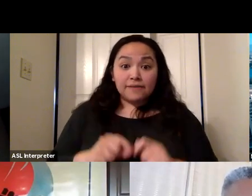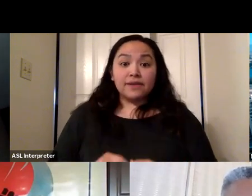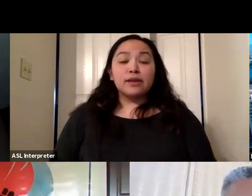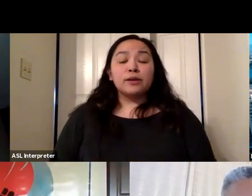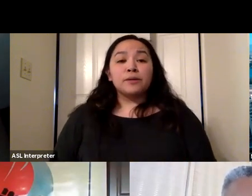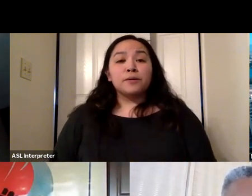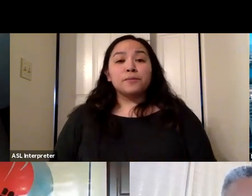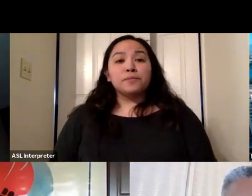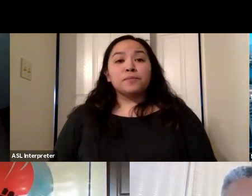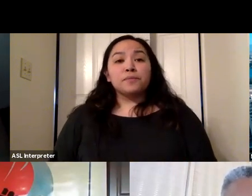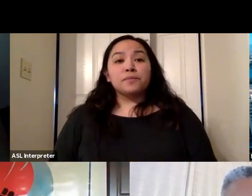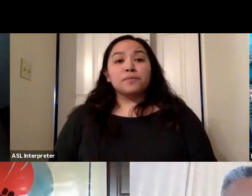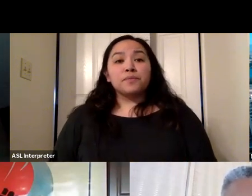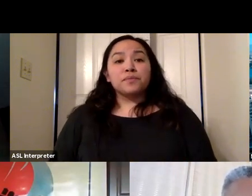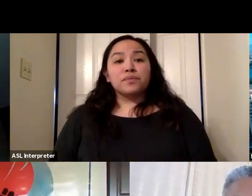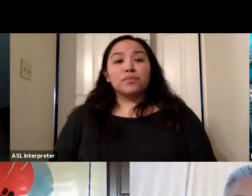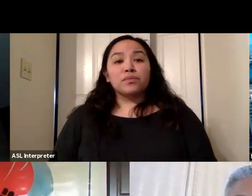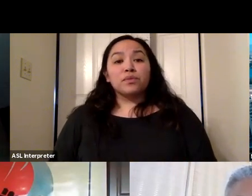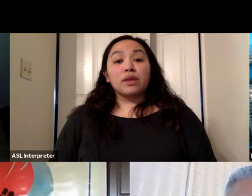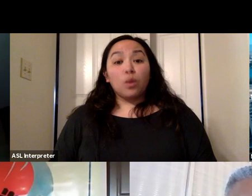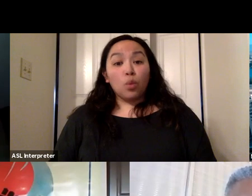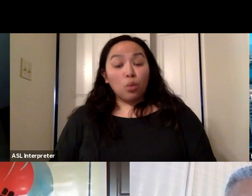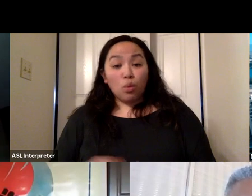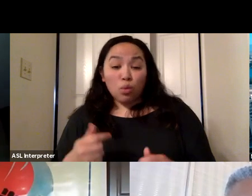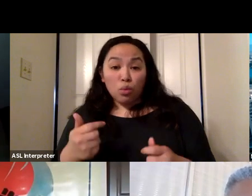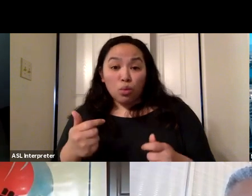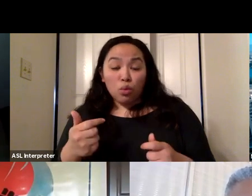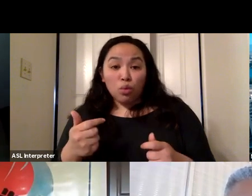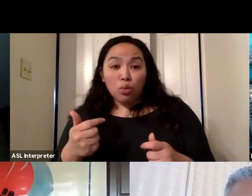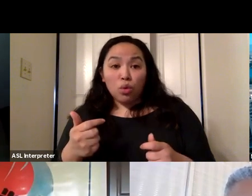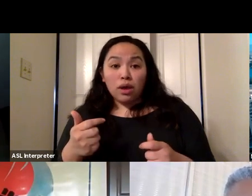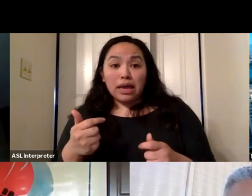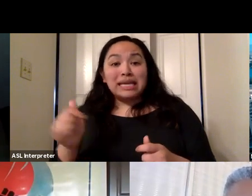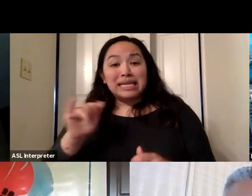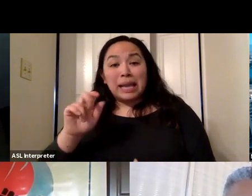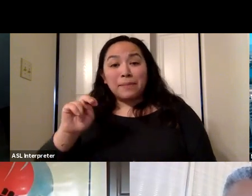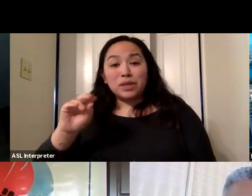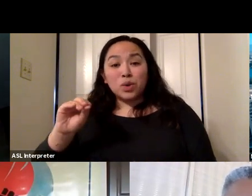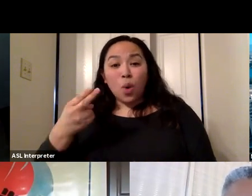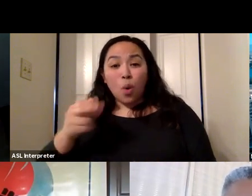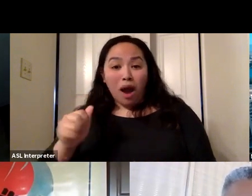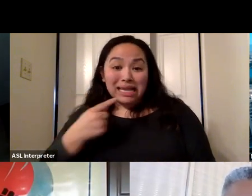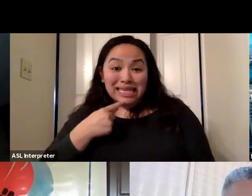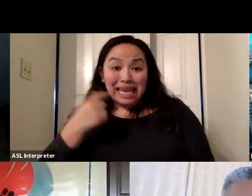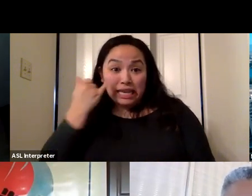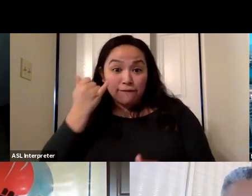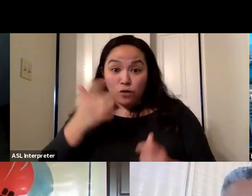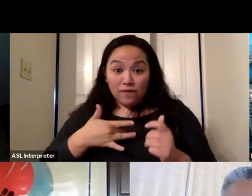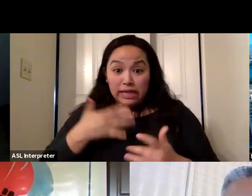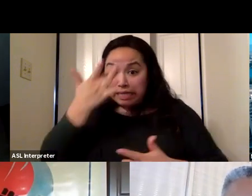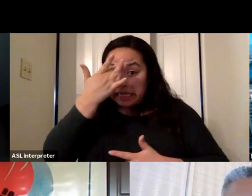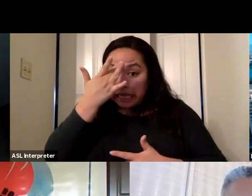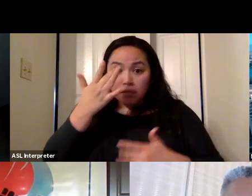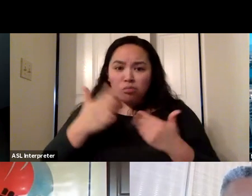And the there are certainly as Noah was saying, if you're if you're feeling sick, doesn't matter if you've got vaccinated,